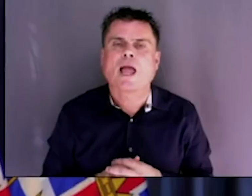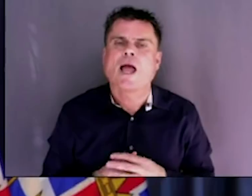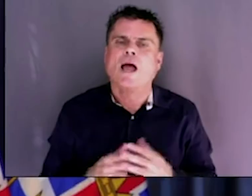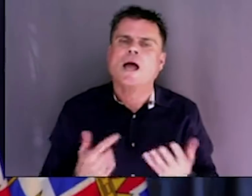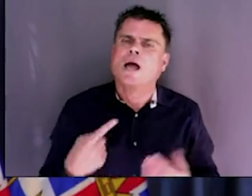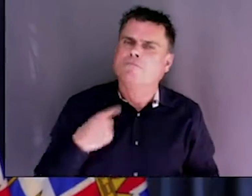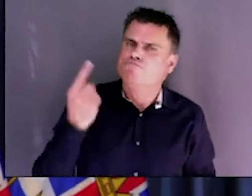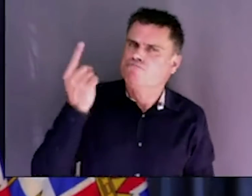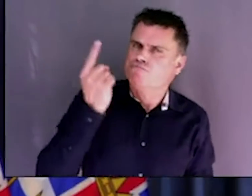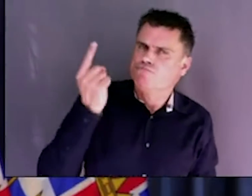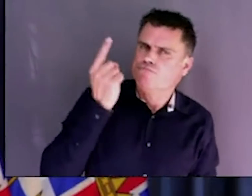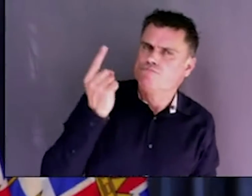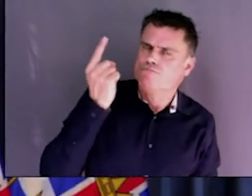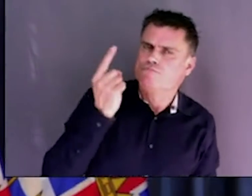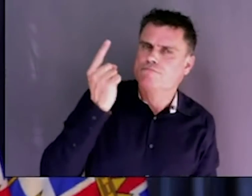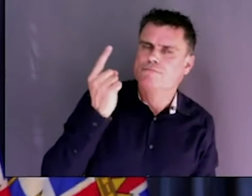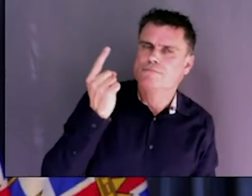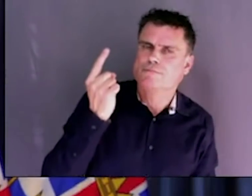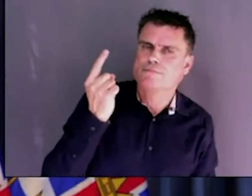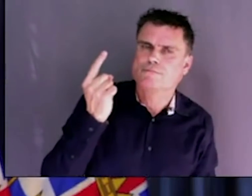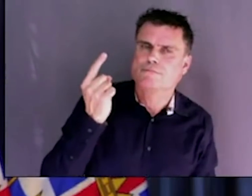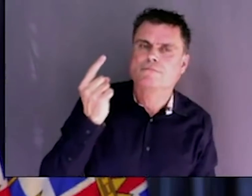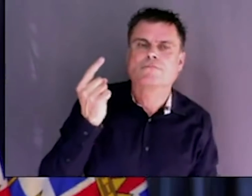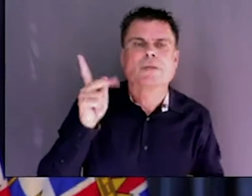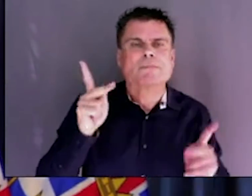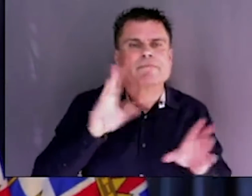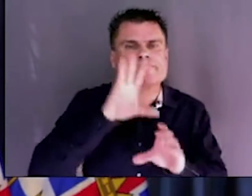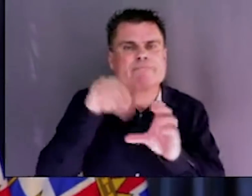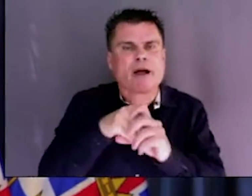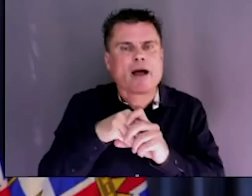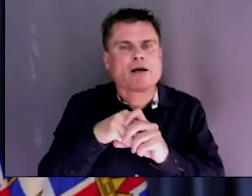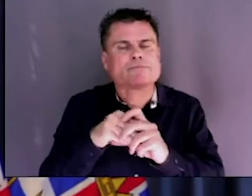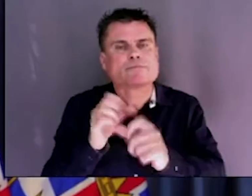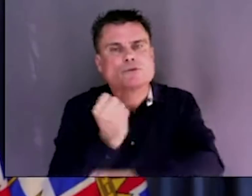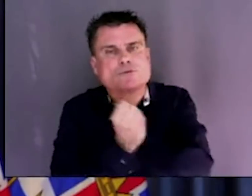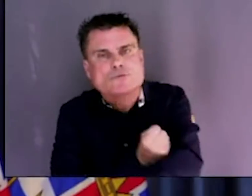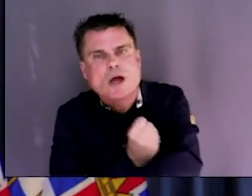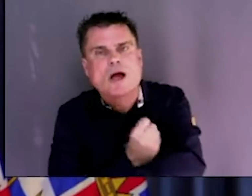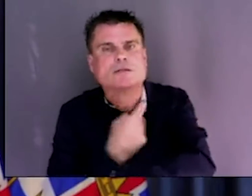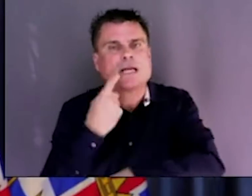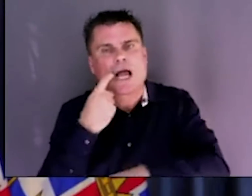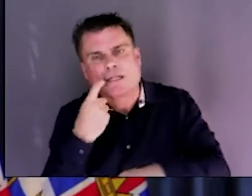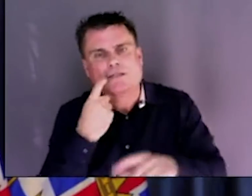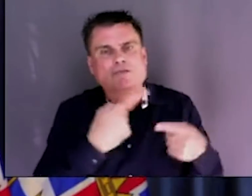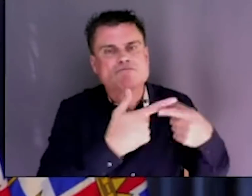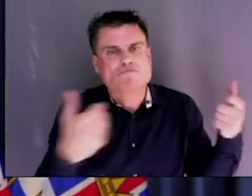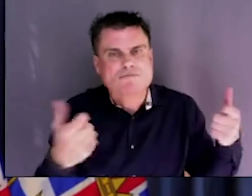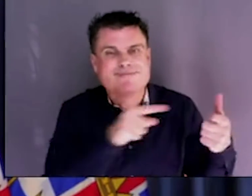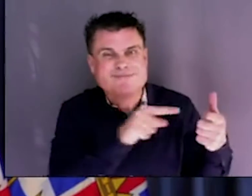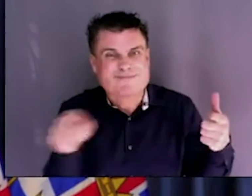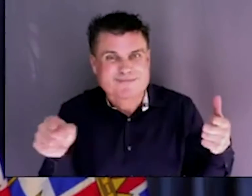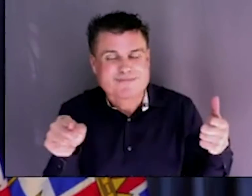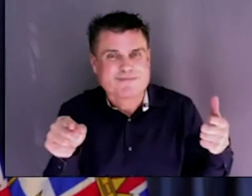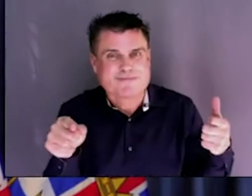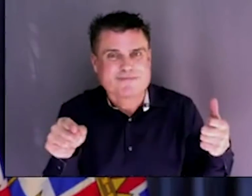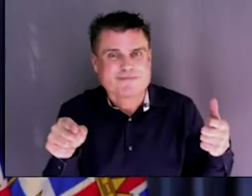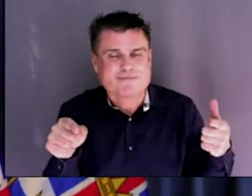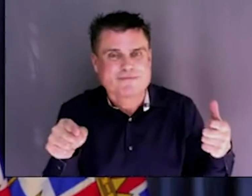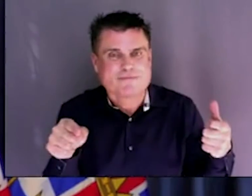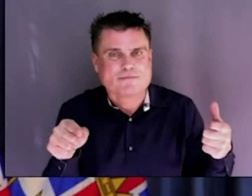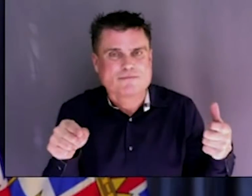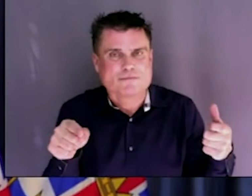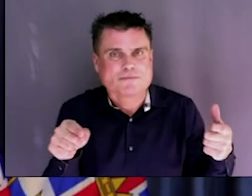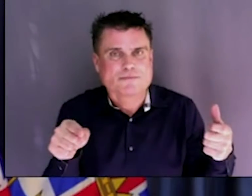And I'm just wondering what's meant by prompt? How long are you willing to give it? Well, I'm encouraged that the city of Vancouver is joined with us